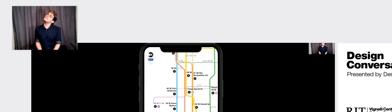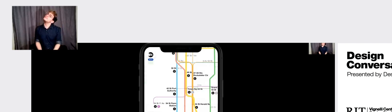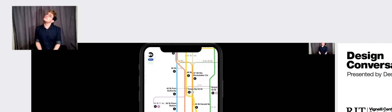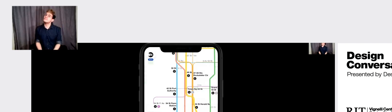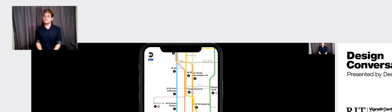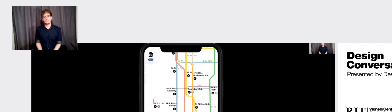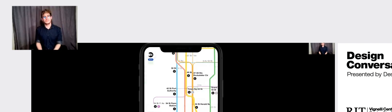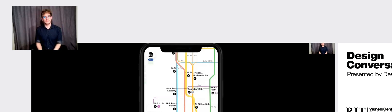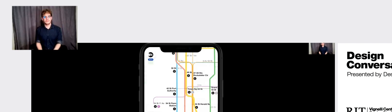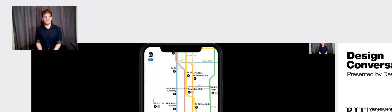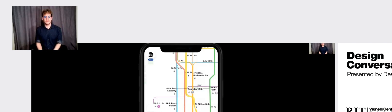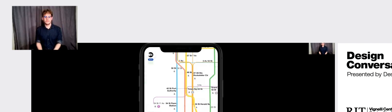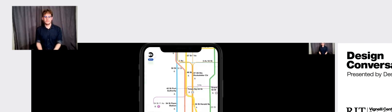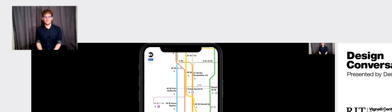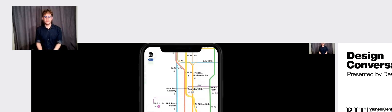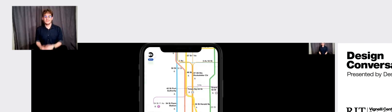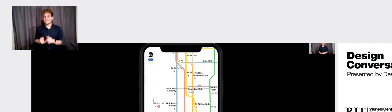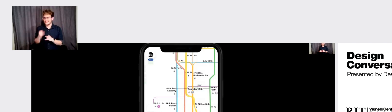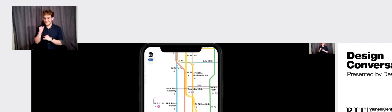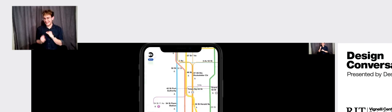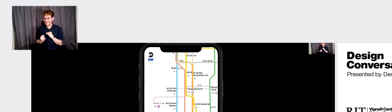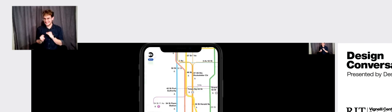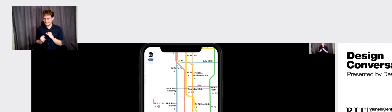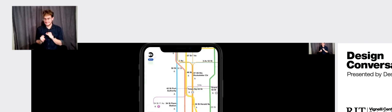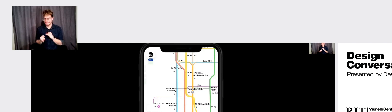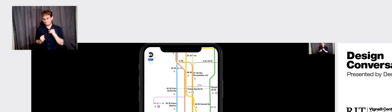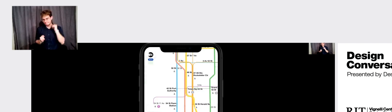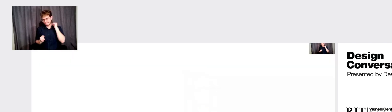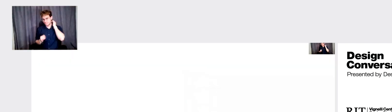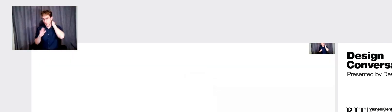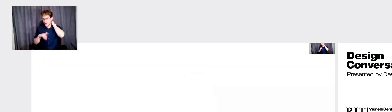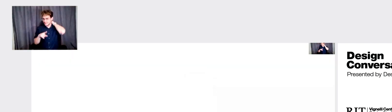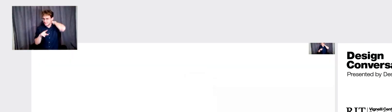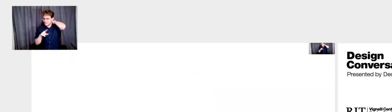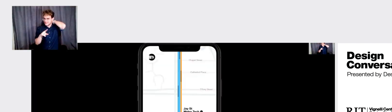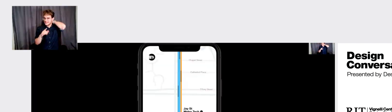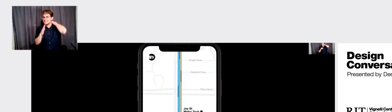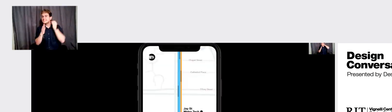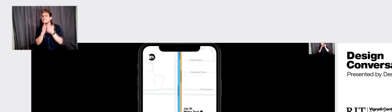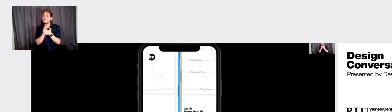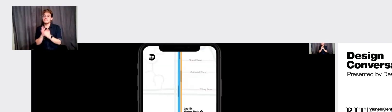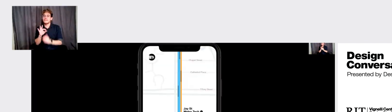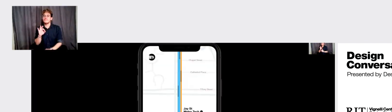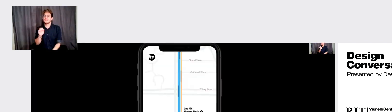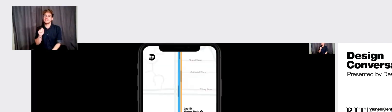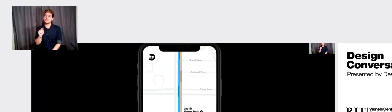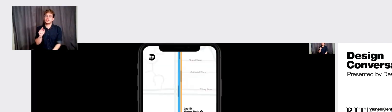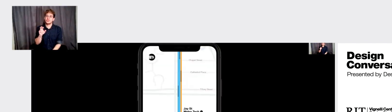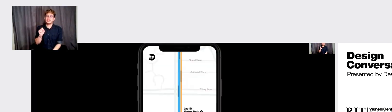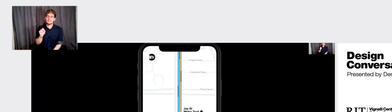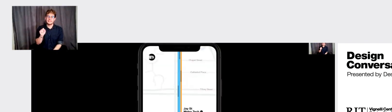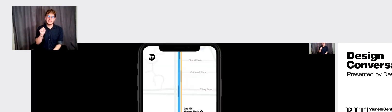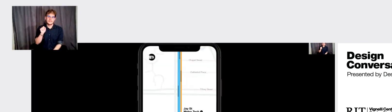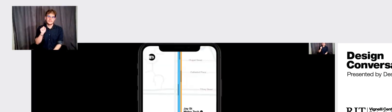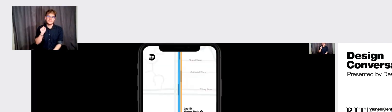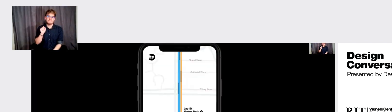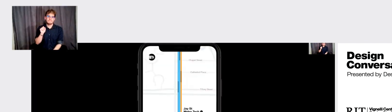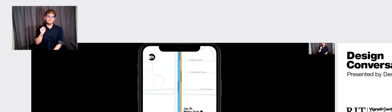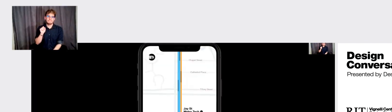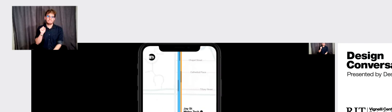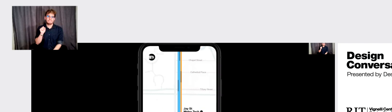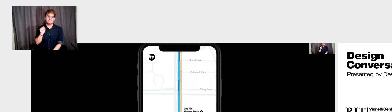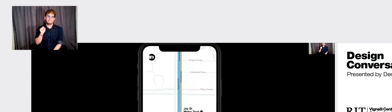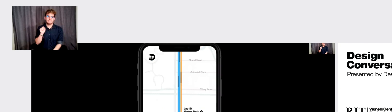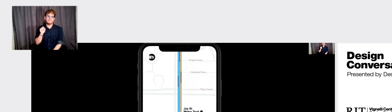Uh, and then, uh, last but not least on, on some of the features and things we built, uh, the